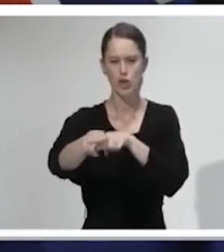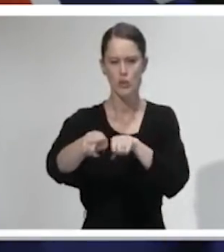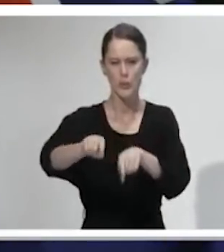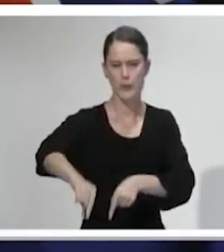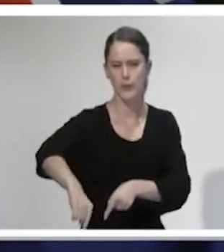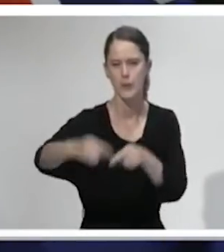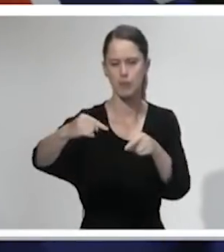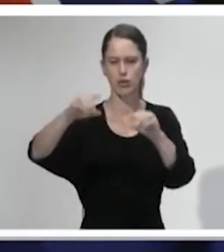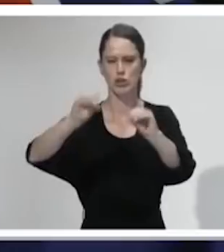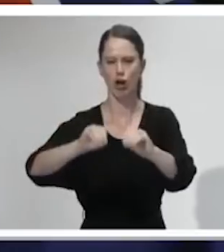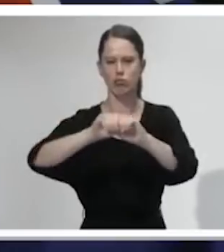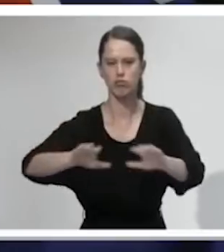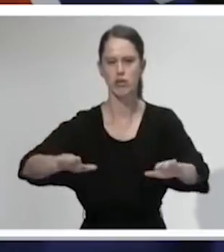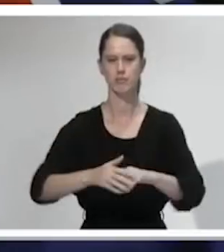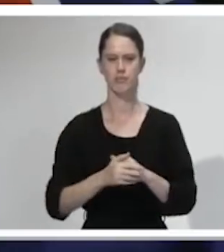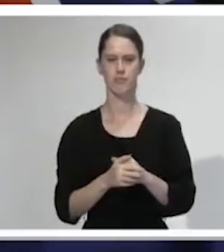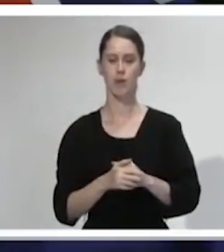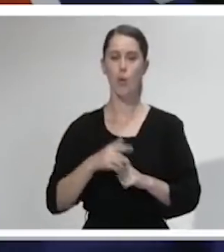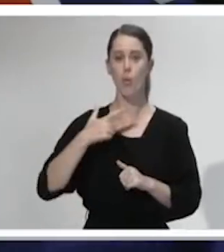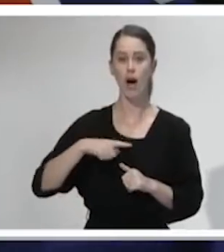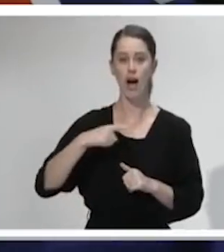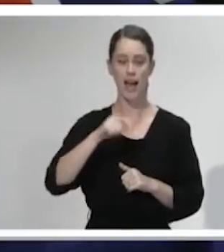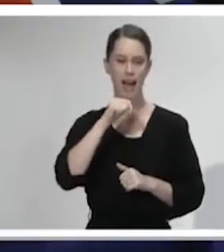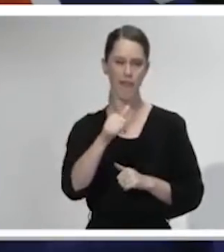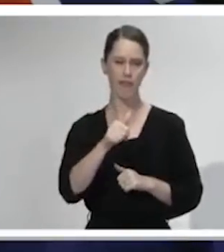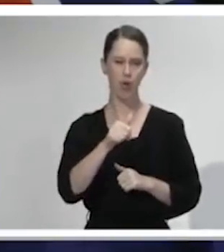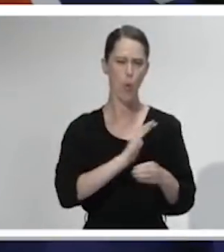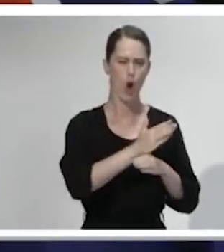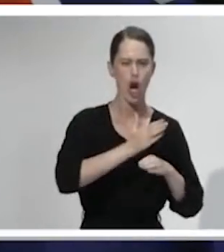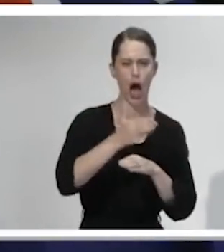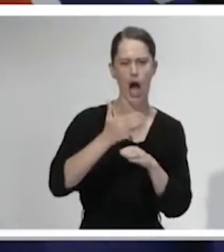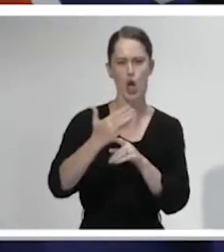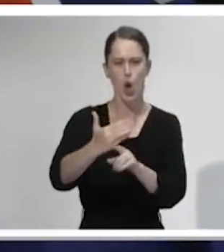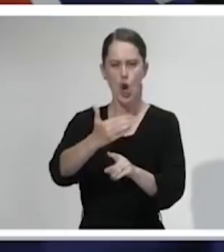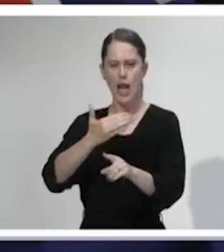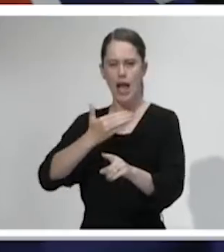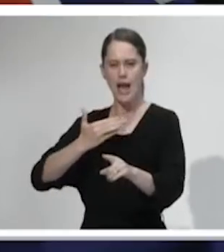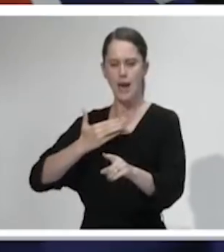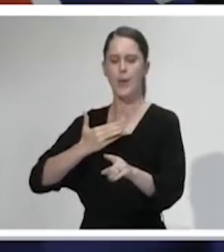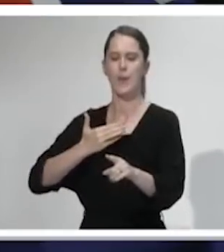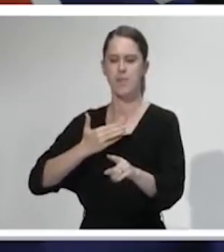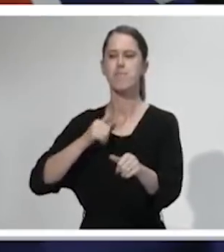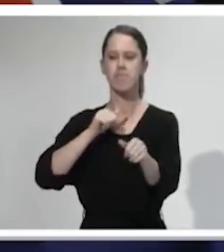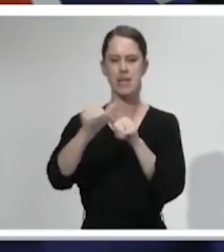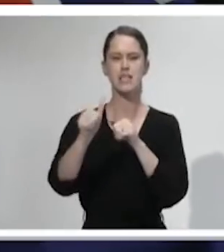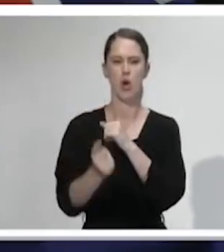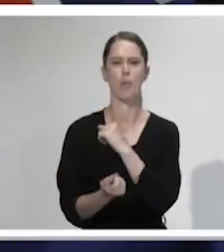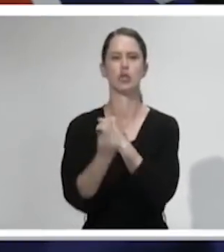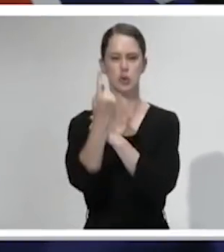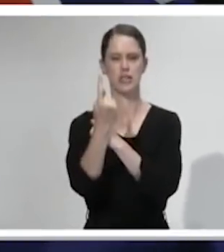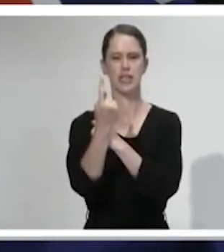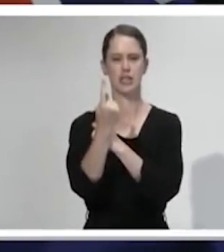Because we believe that decisive action, going hard and going early, gave us the very best chance